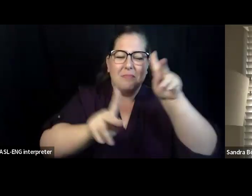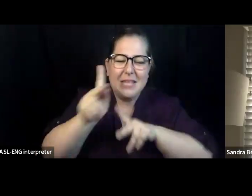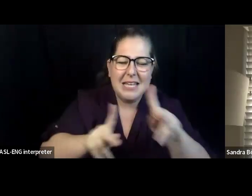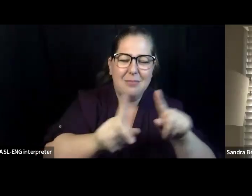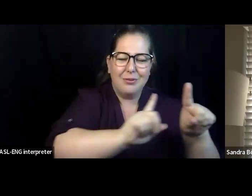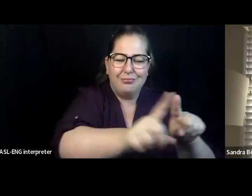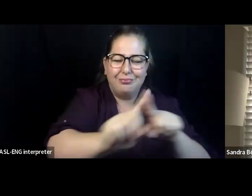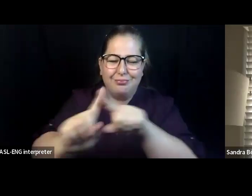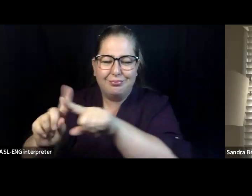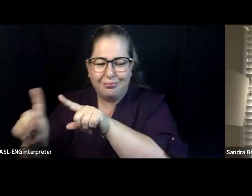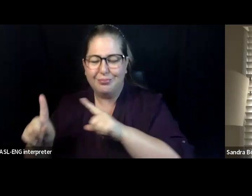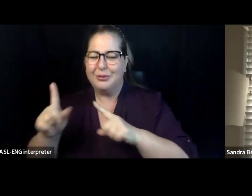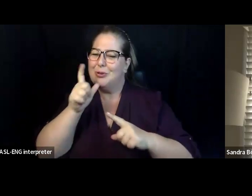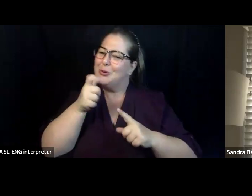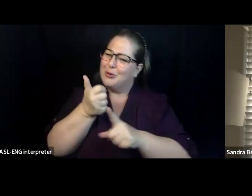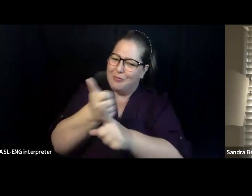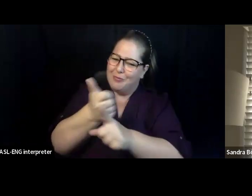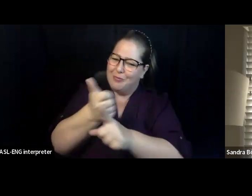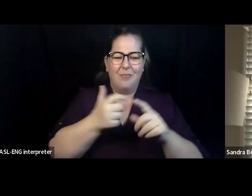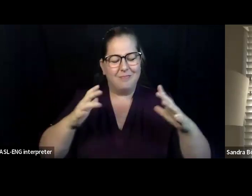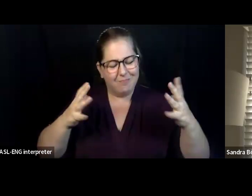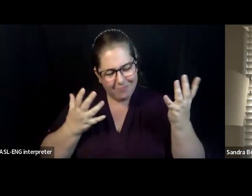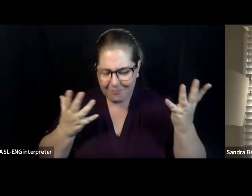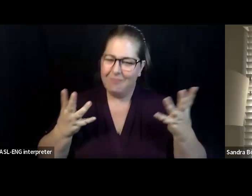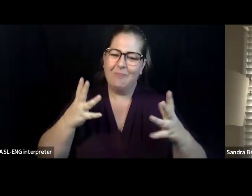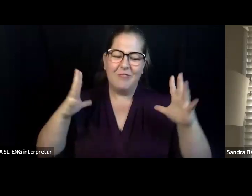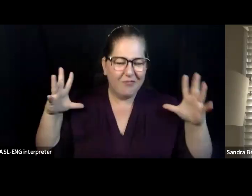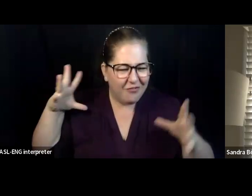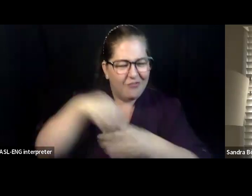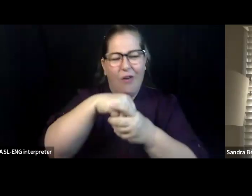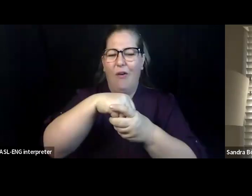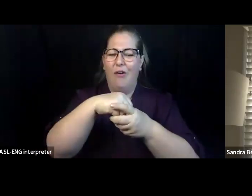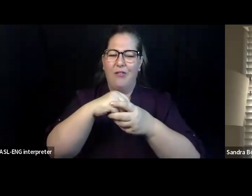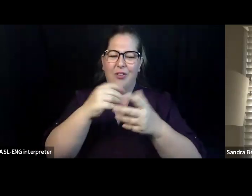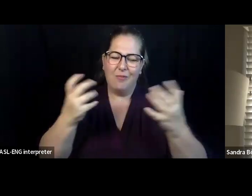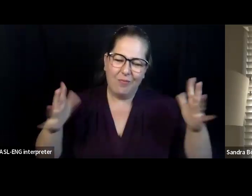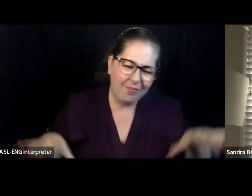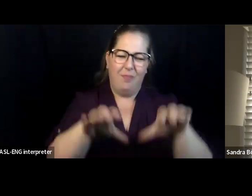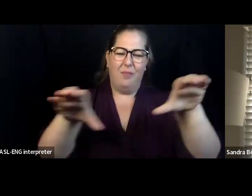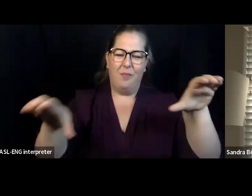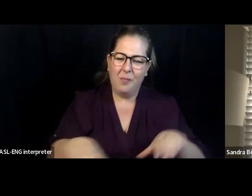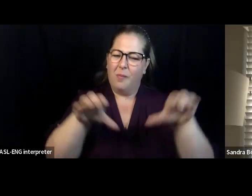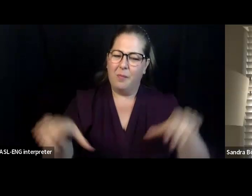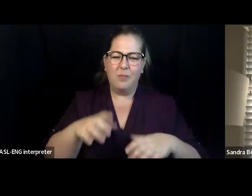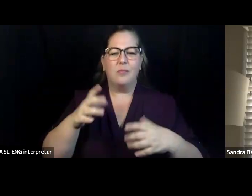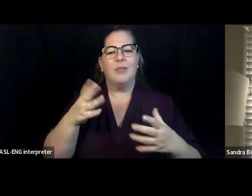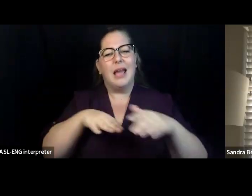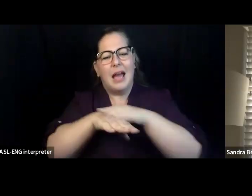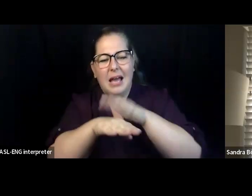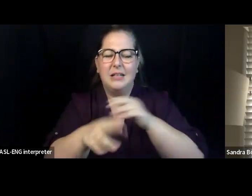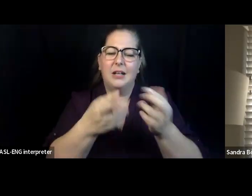fully participate in civic life, and feel valued and proud of who they are. Thank you so much.